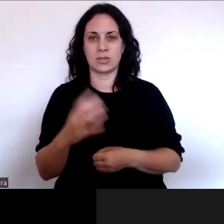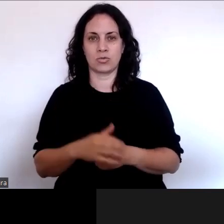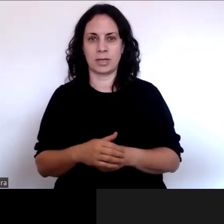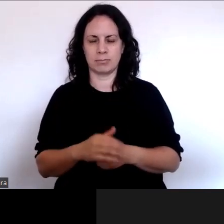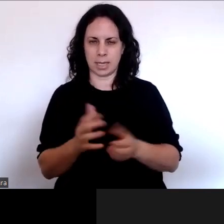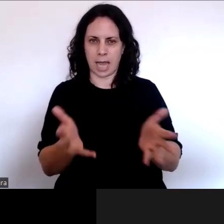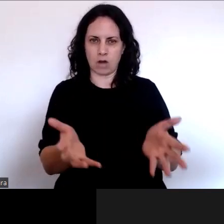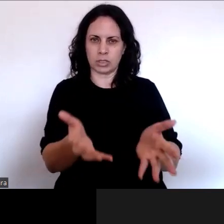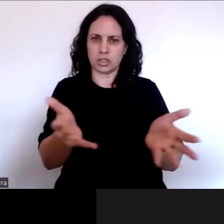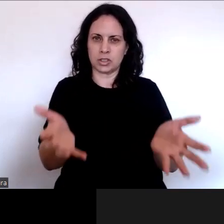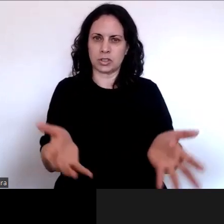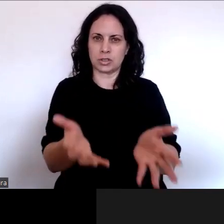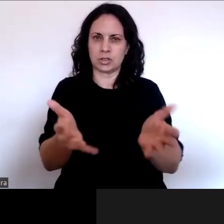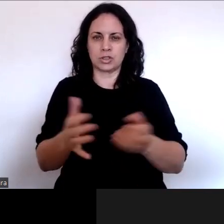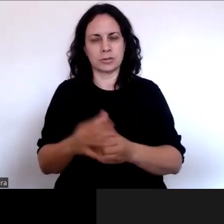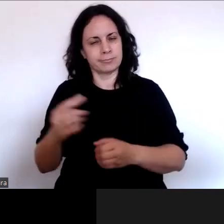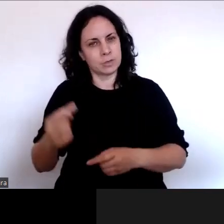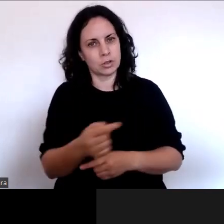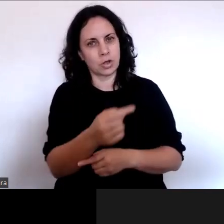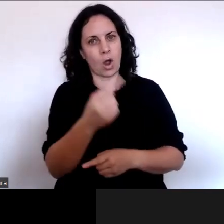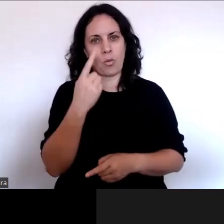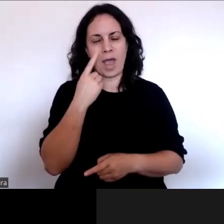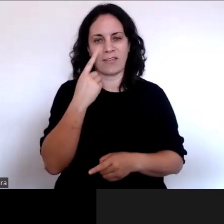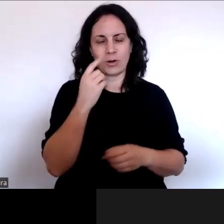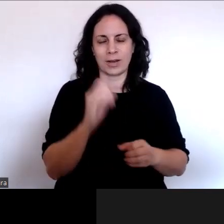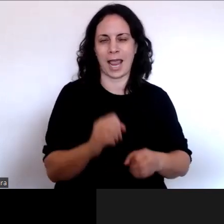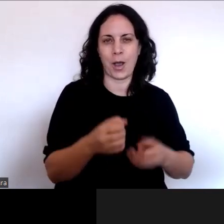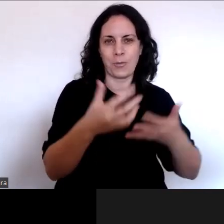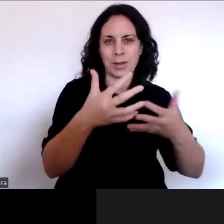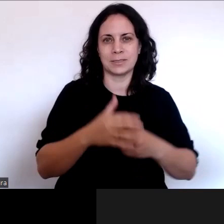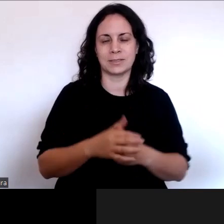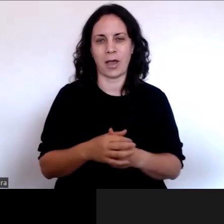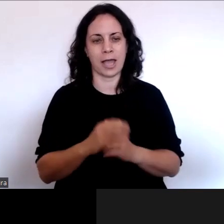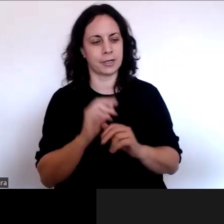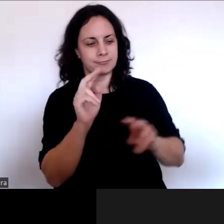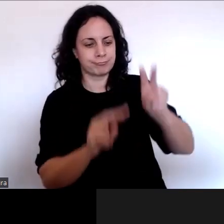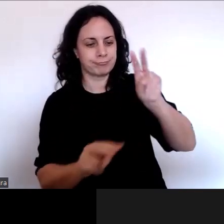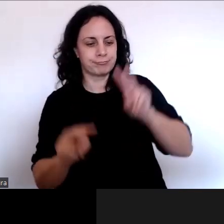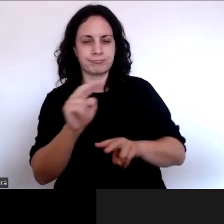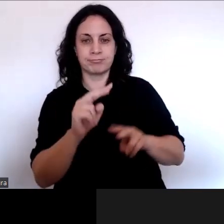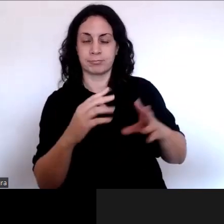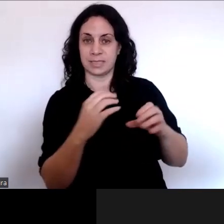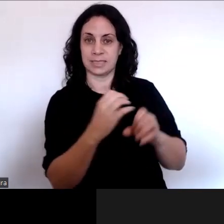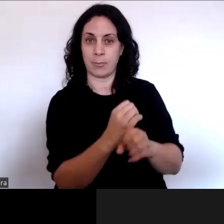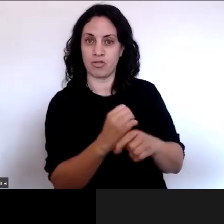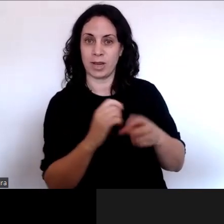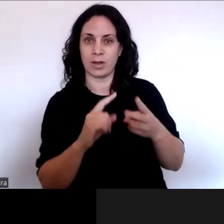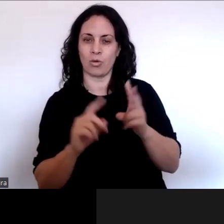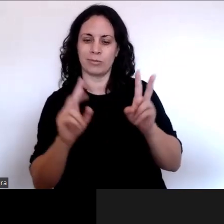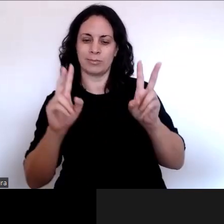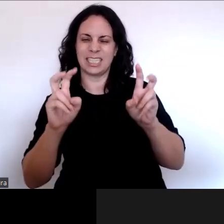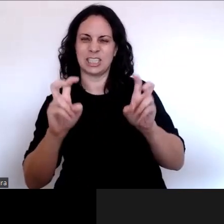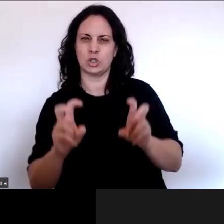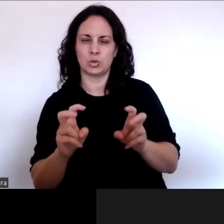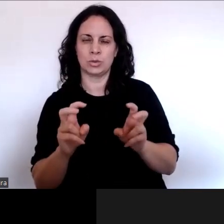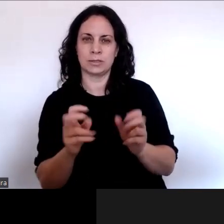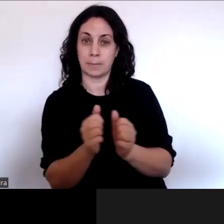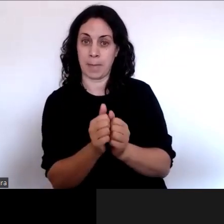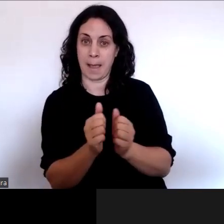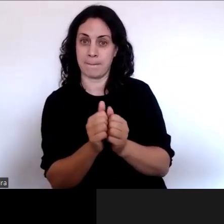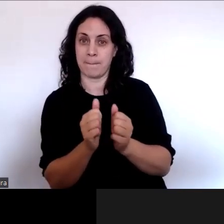to go to the website to look at the summary or the issues paper to make a submission